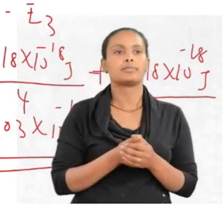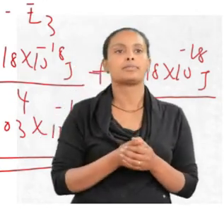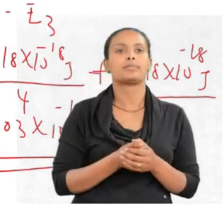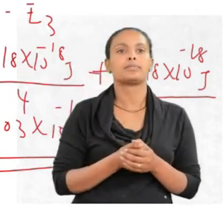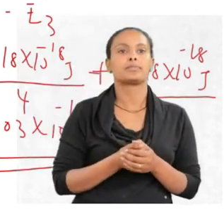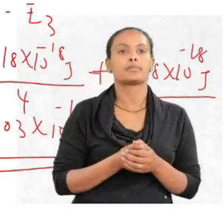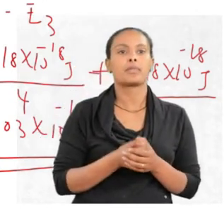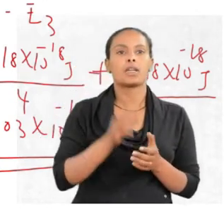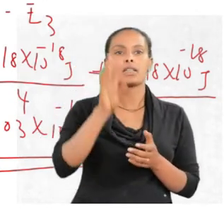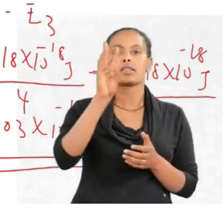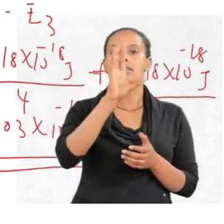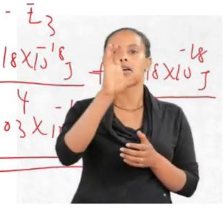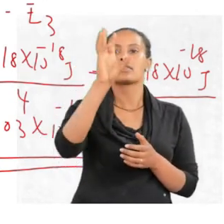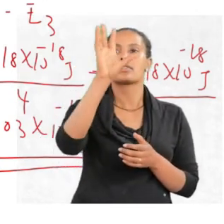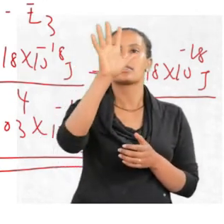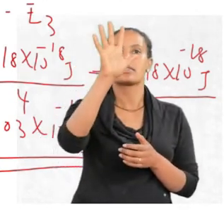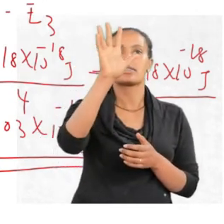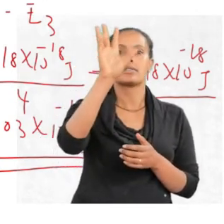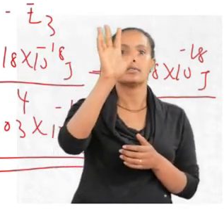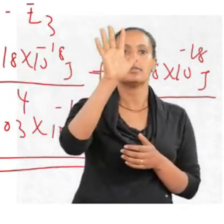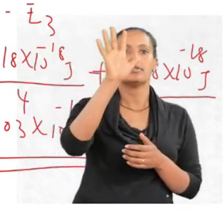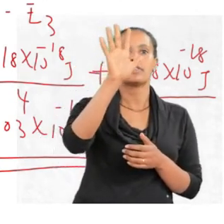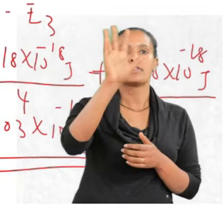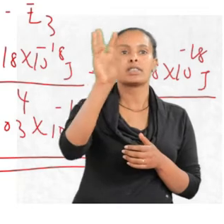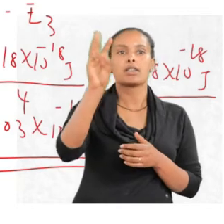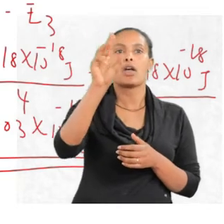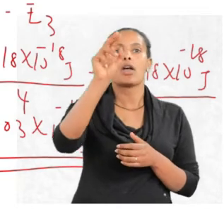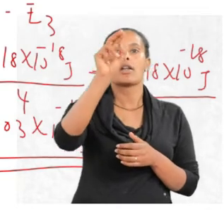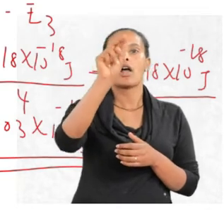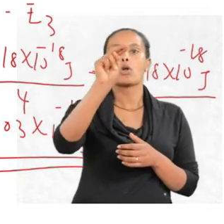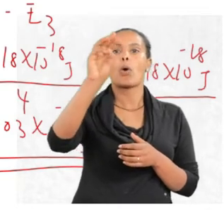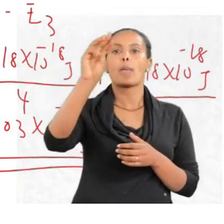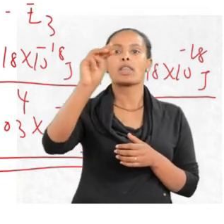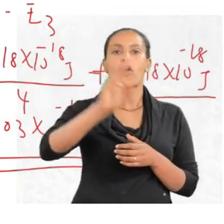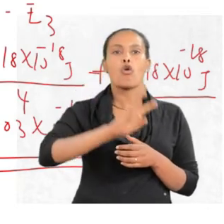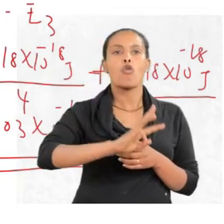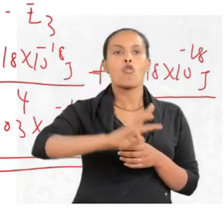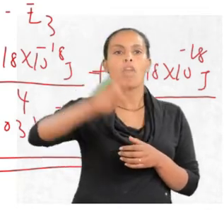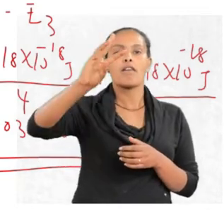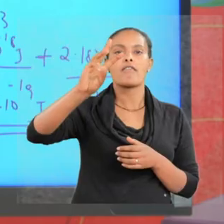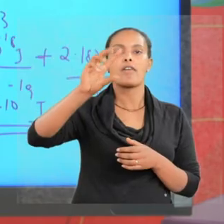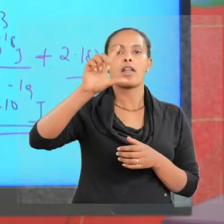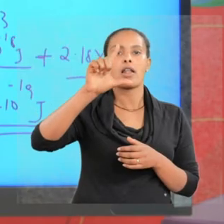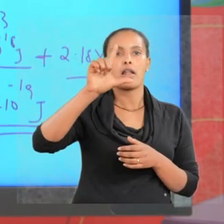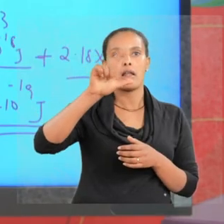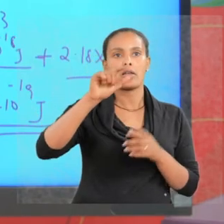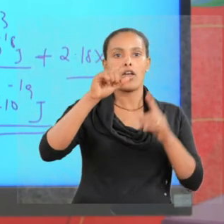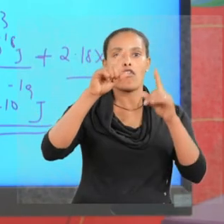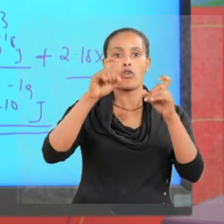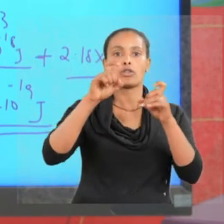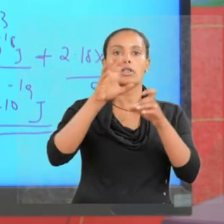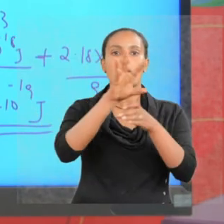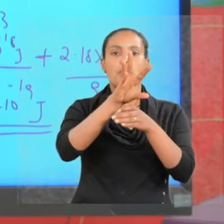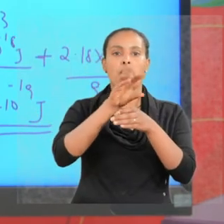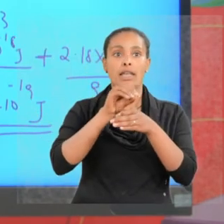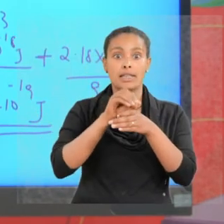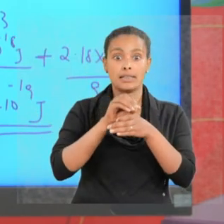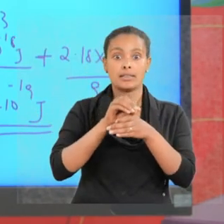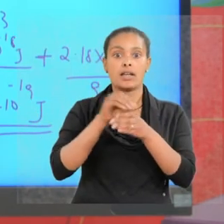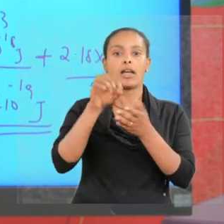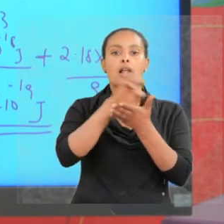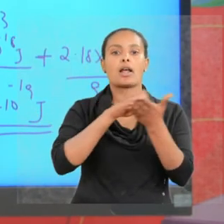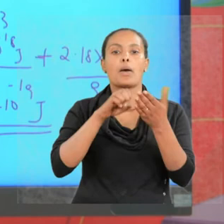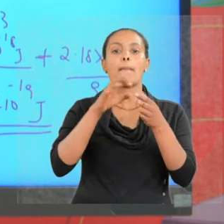nanometer. This is wavelength of a photon emitted when an electron